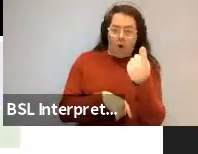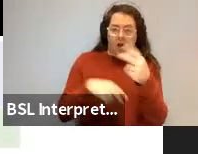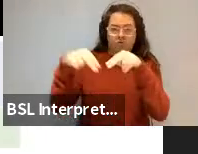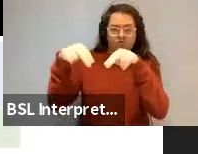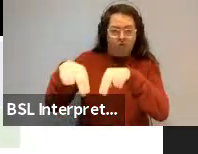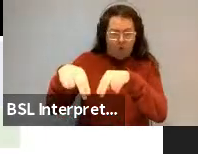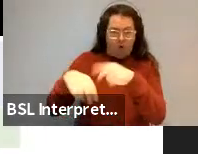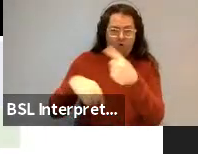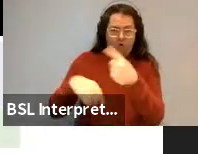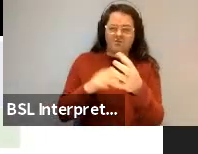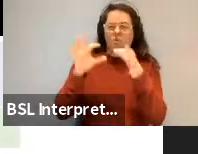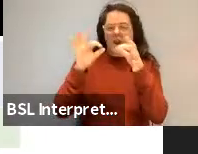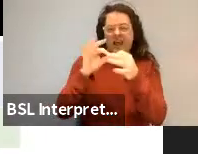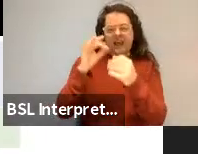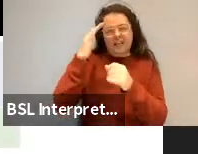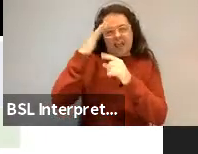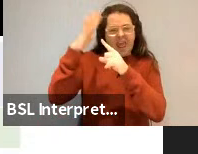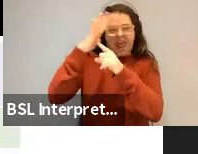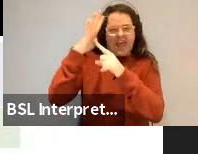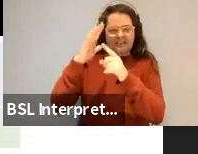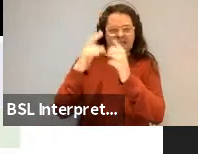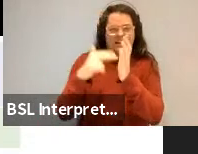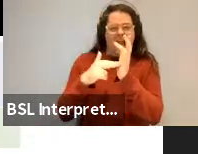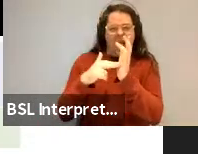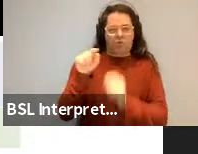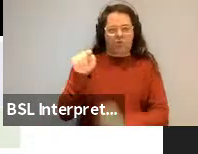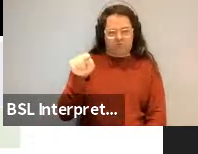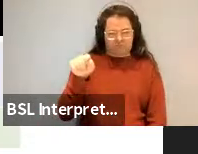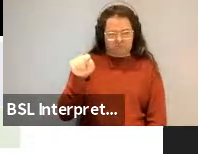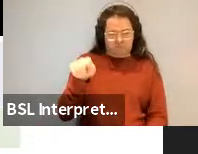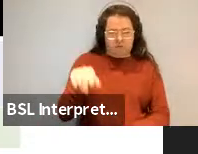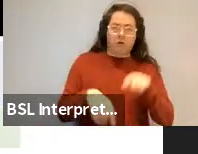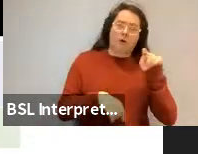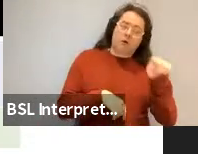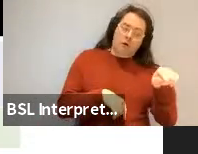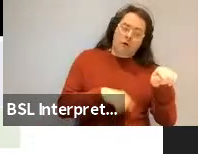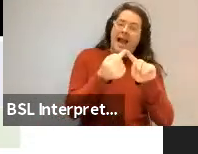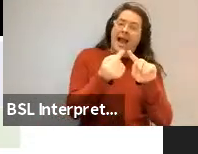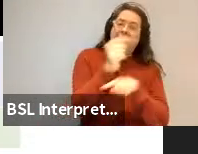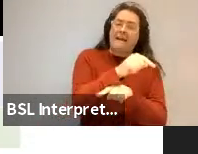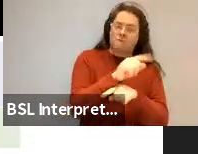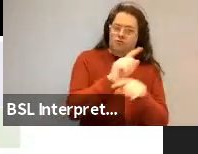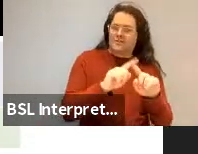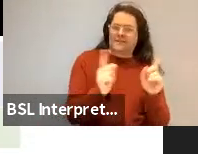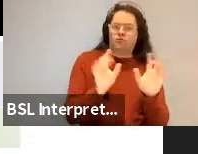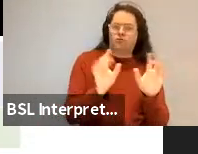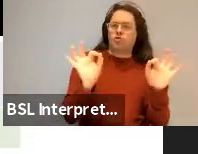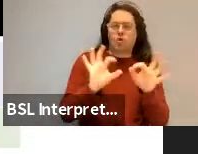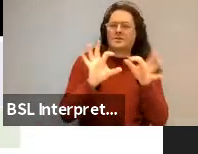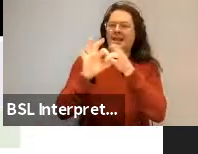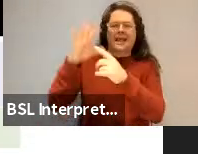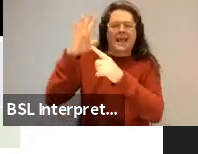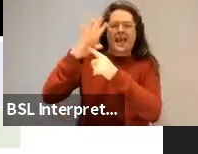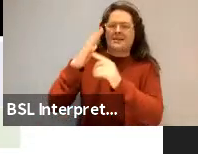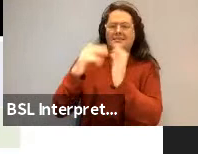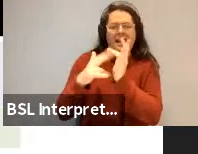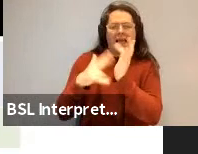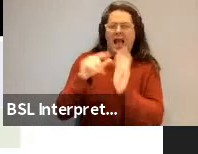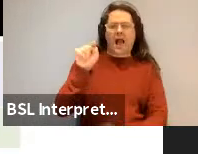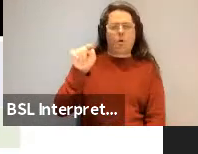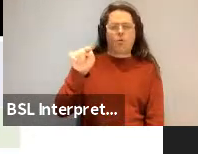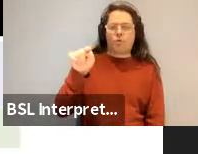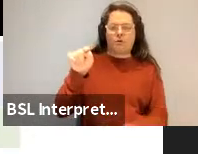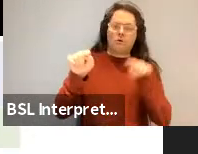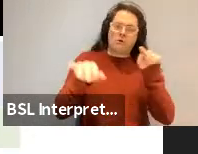Anaphoric one emphasizing quality or existence again, doesn't occur with a head noun. So we wouldn't say I have one